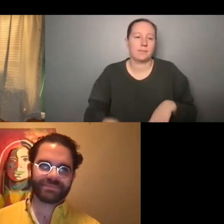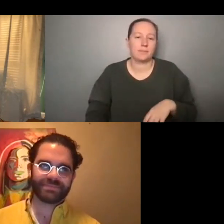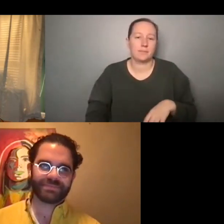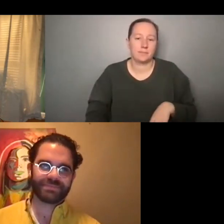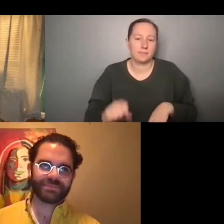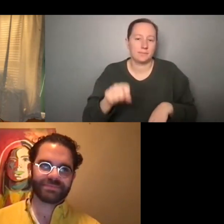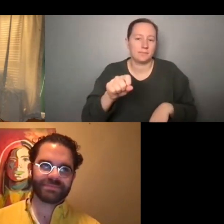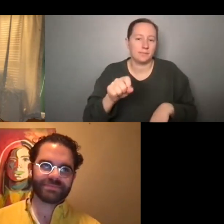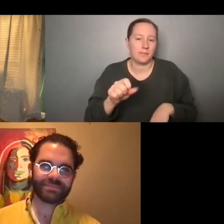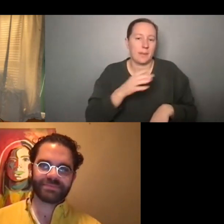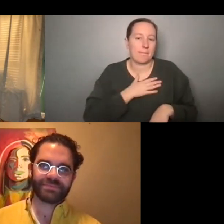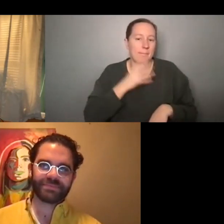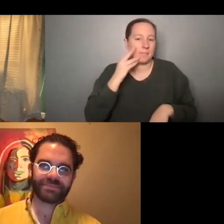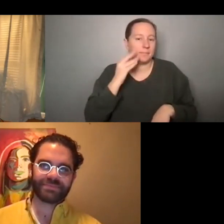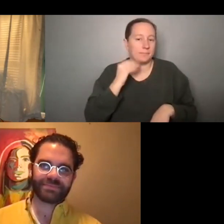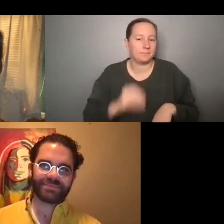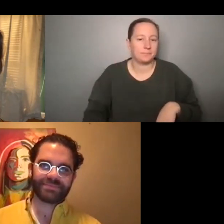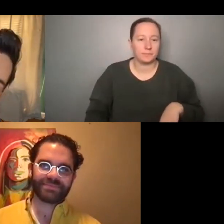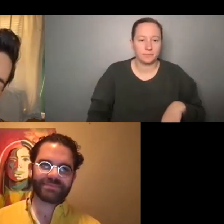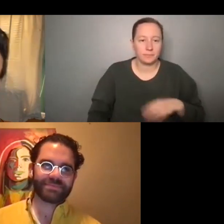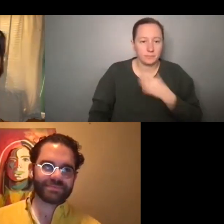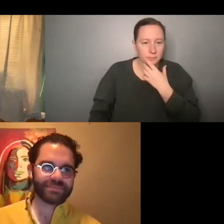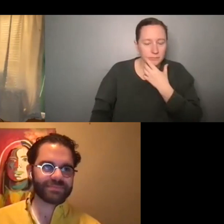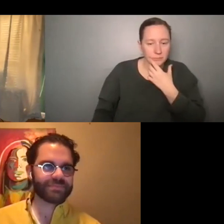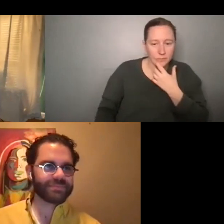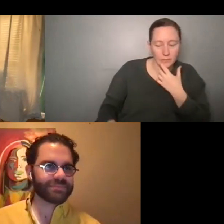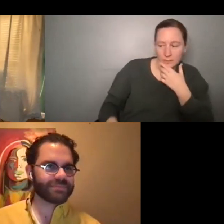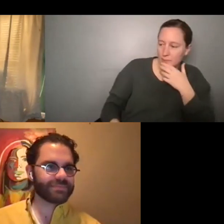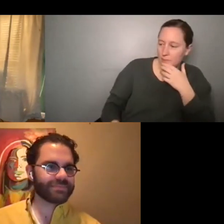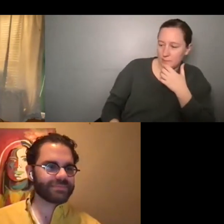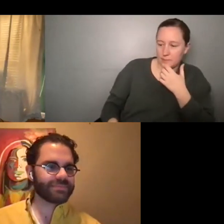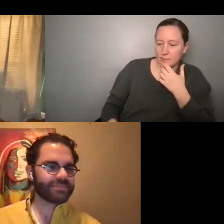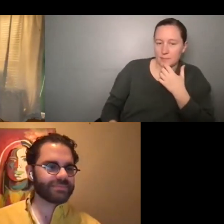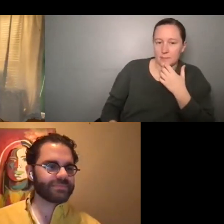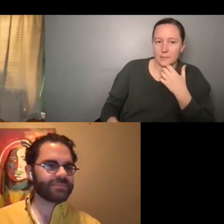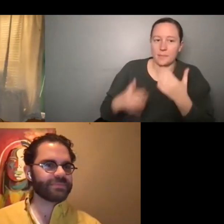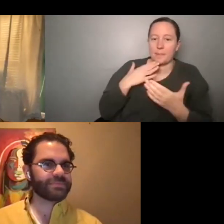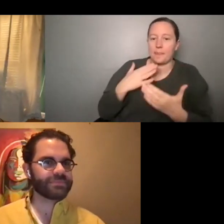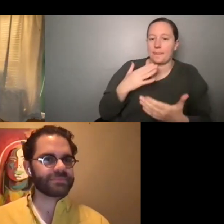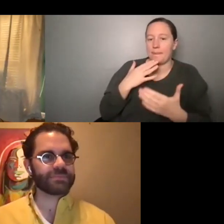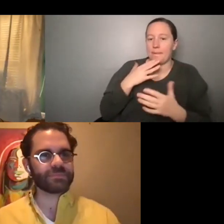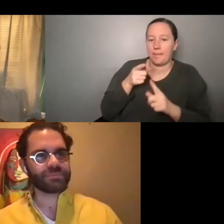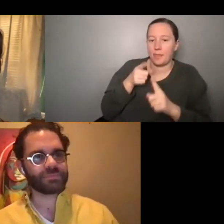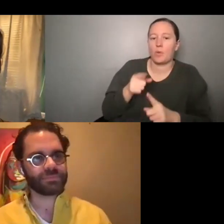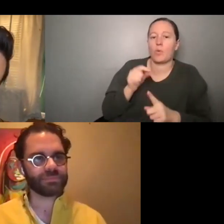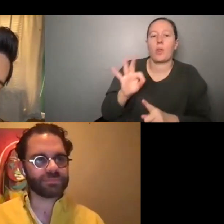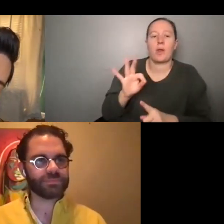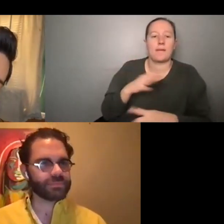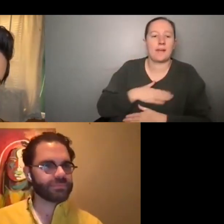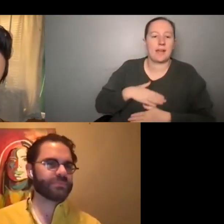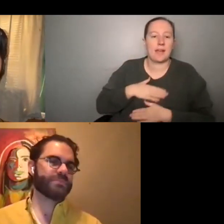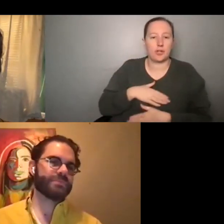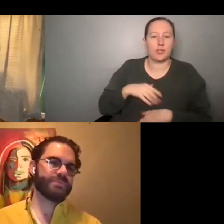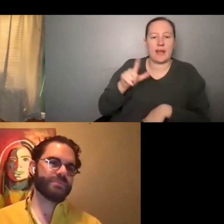so yeah, that was my experience. Awesome. Thank you. Yeah. And I, the, yeah, the goal of the entertainment labs is really to kind of